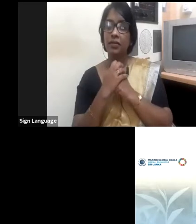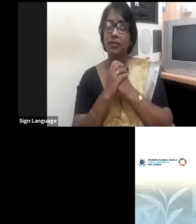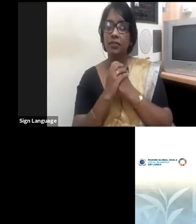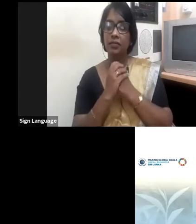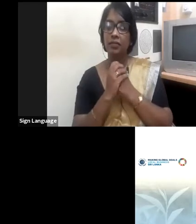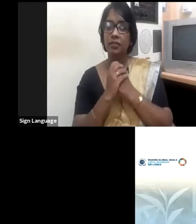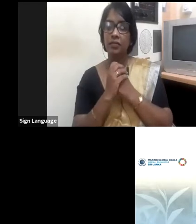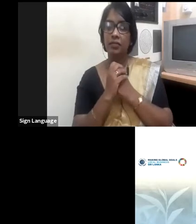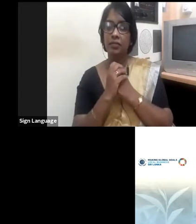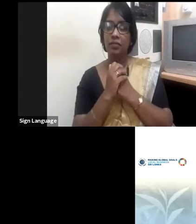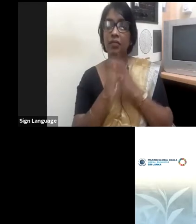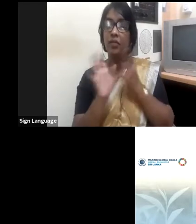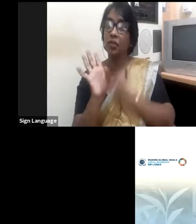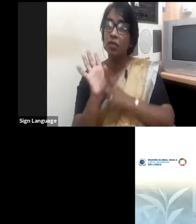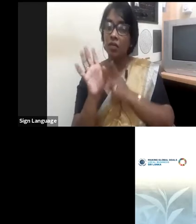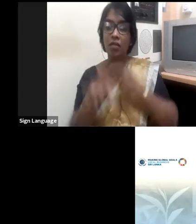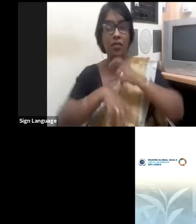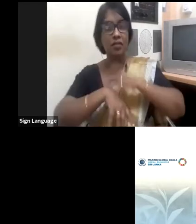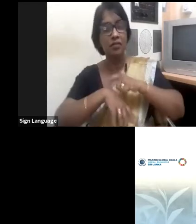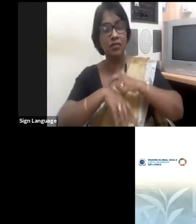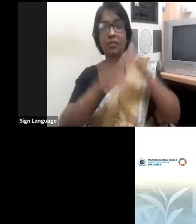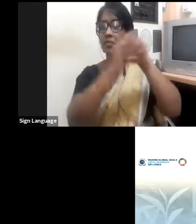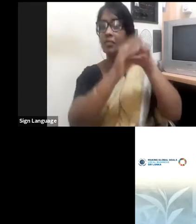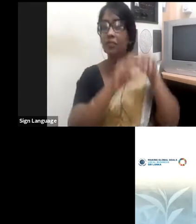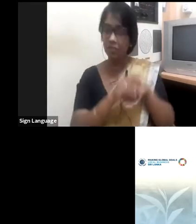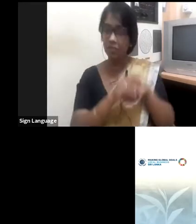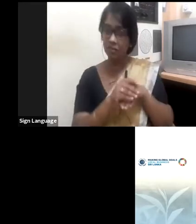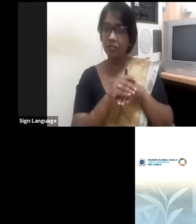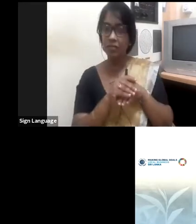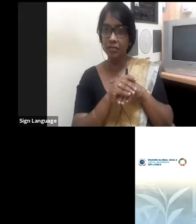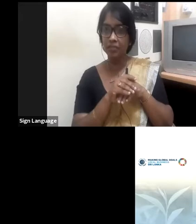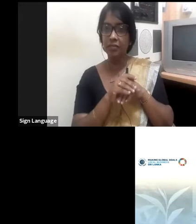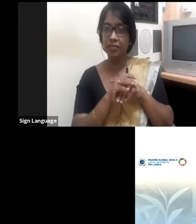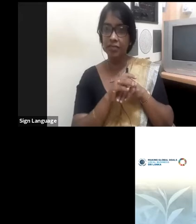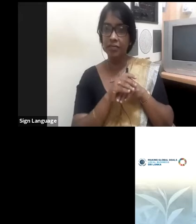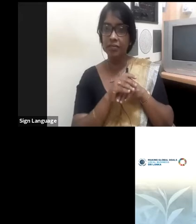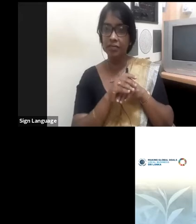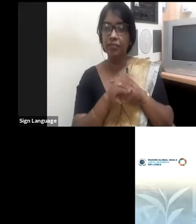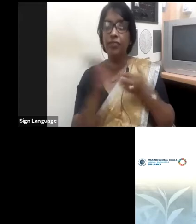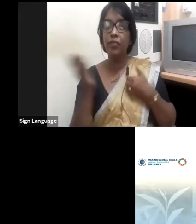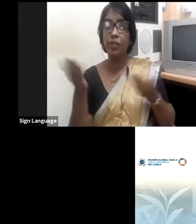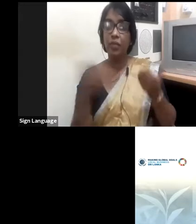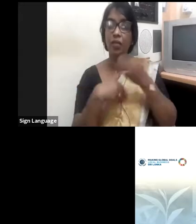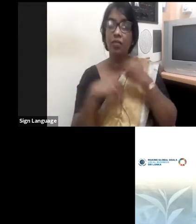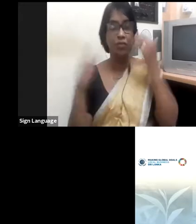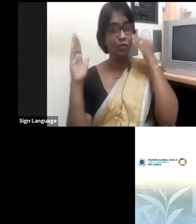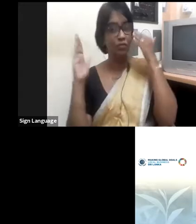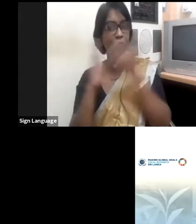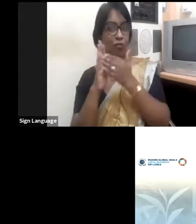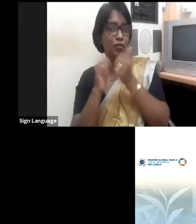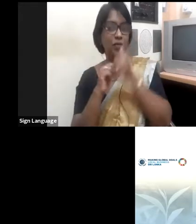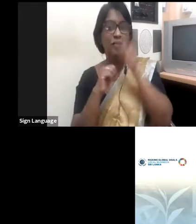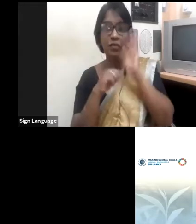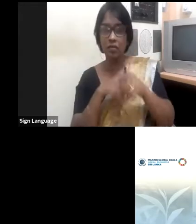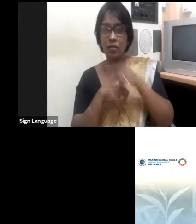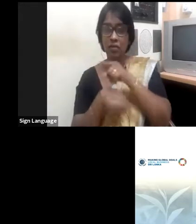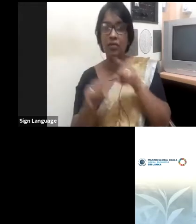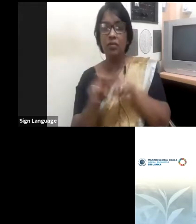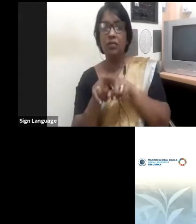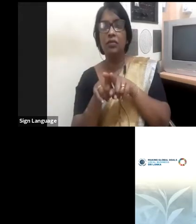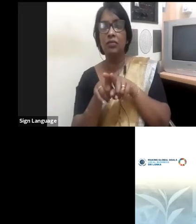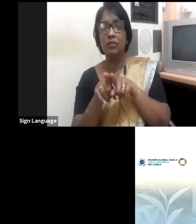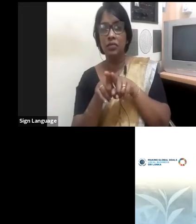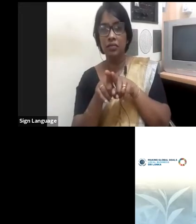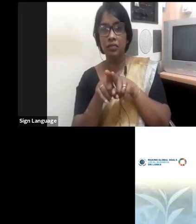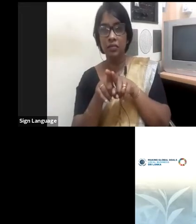daycare facilities, etc. But I think the focus of setting up policies should be to create a level